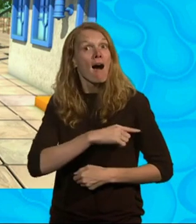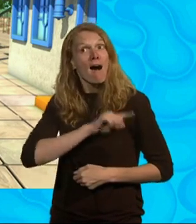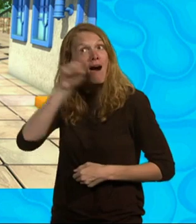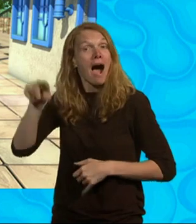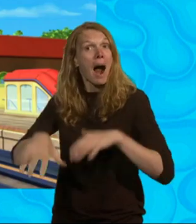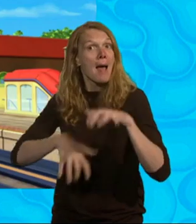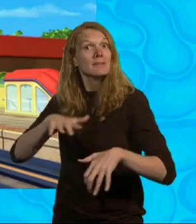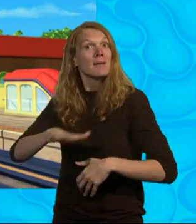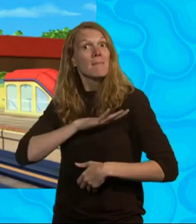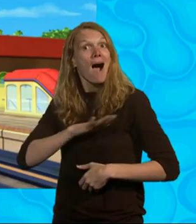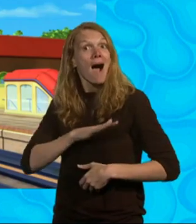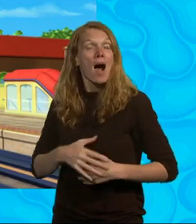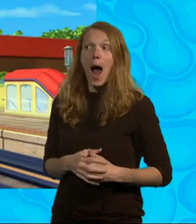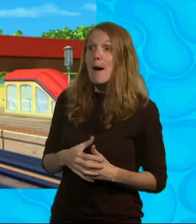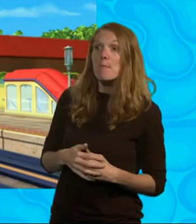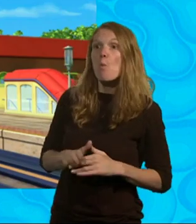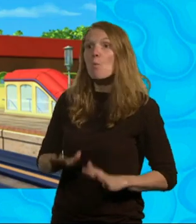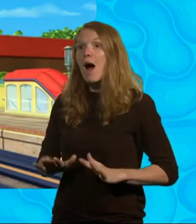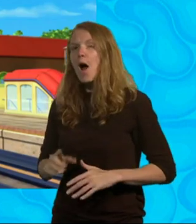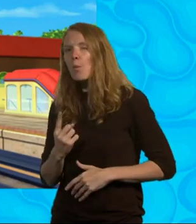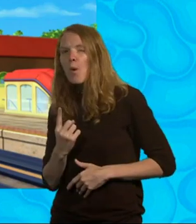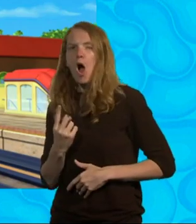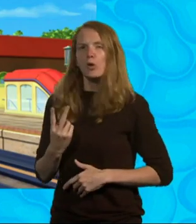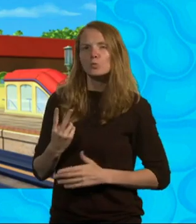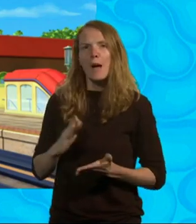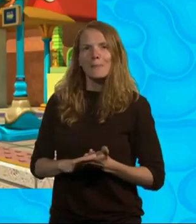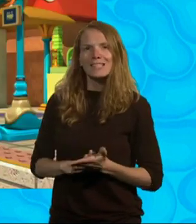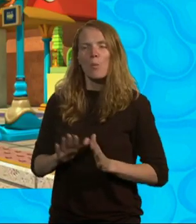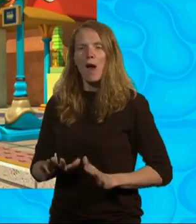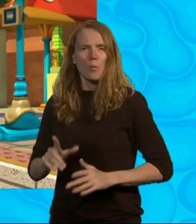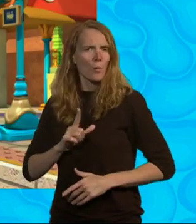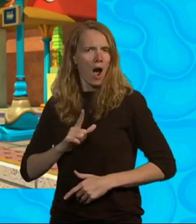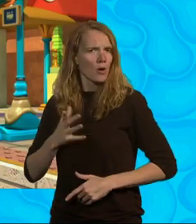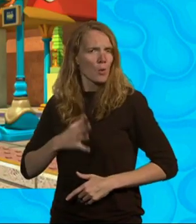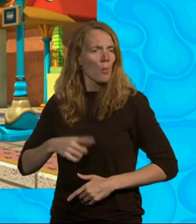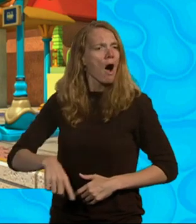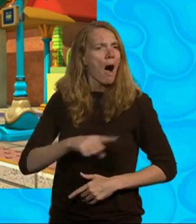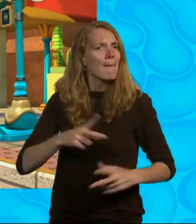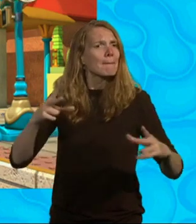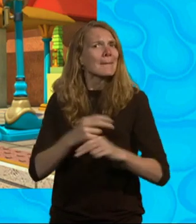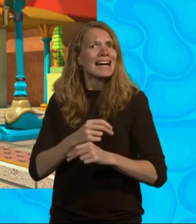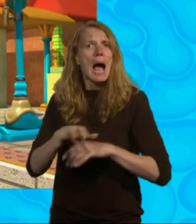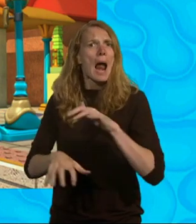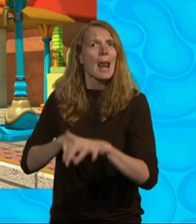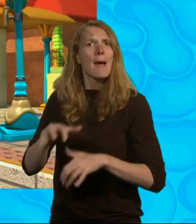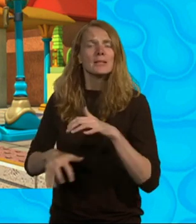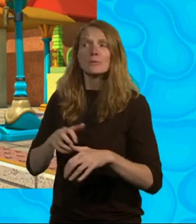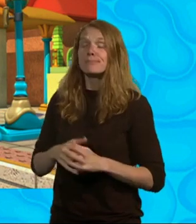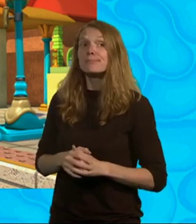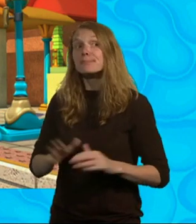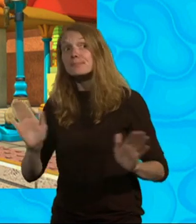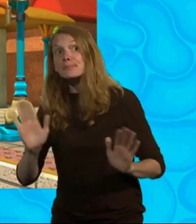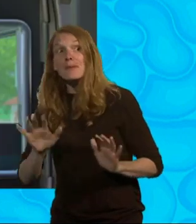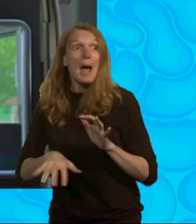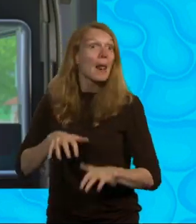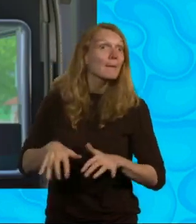Park? I'll just wait another minute or two. I don't want anyone to be late and miss their ride. Last call